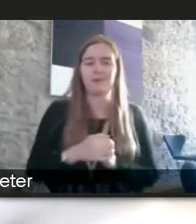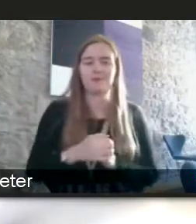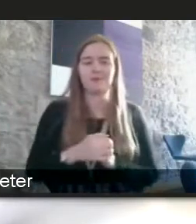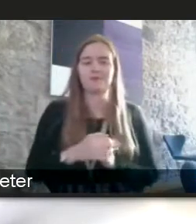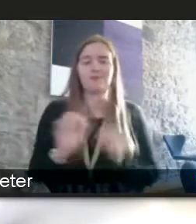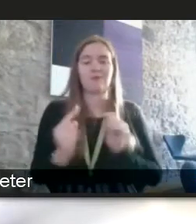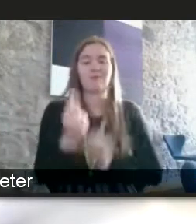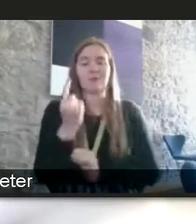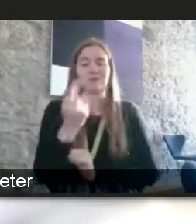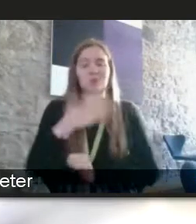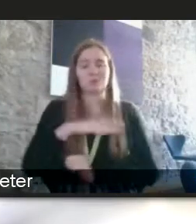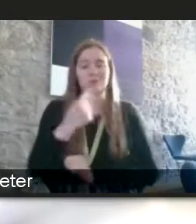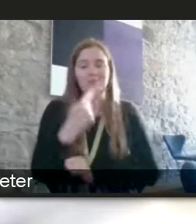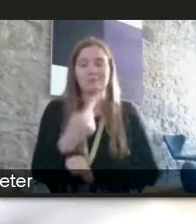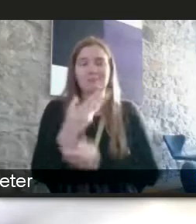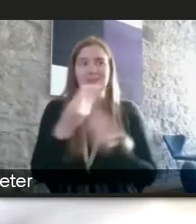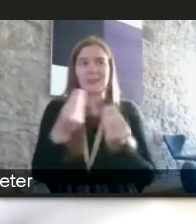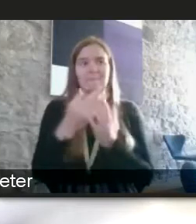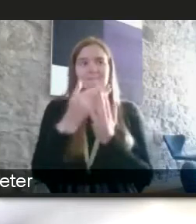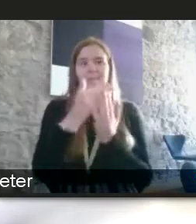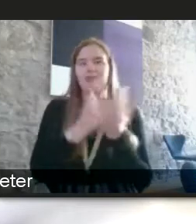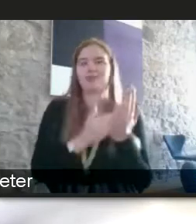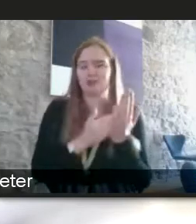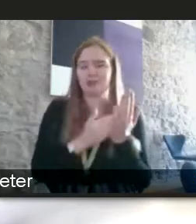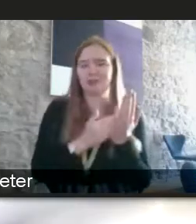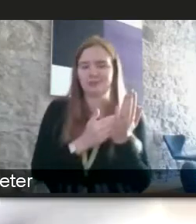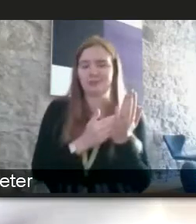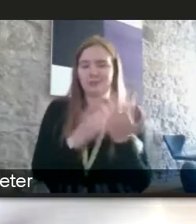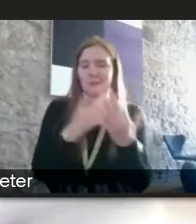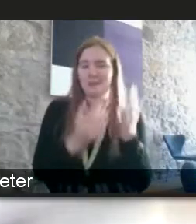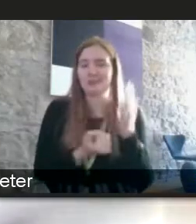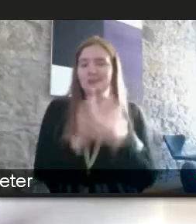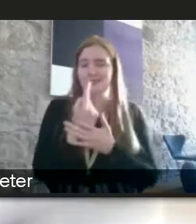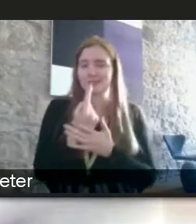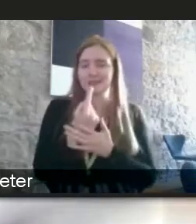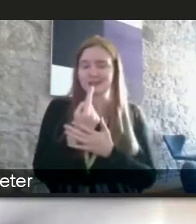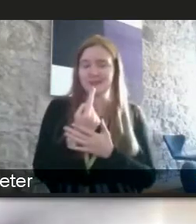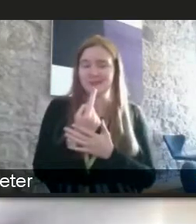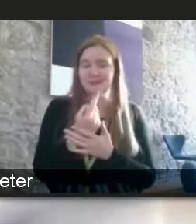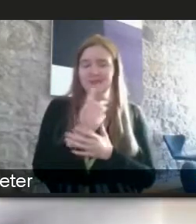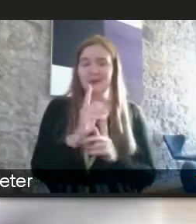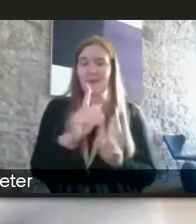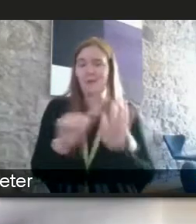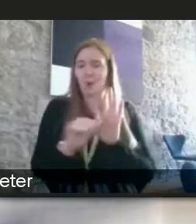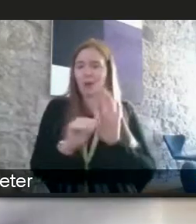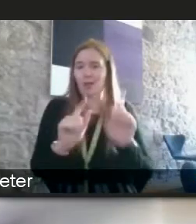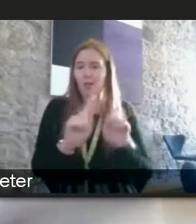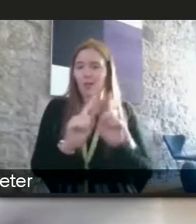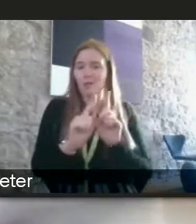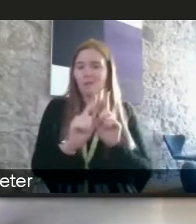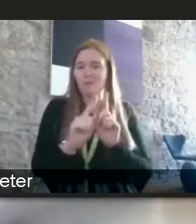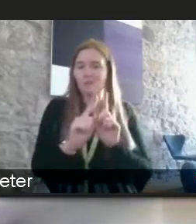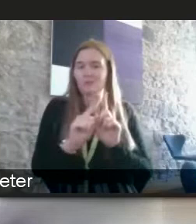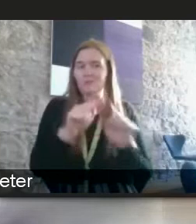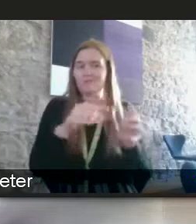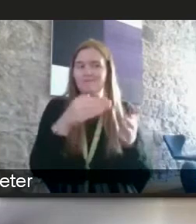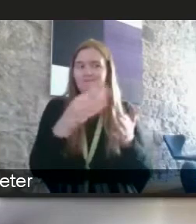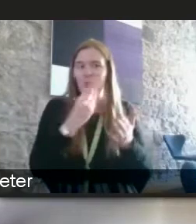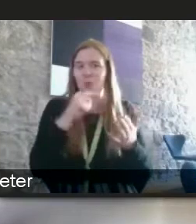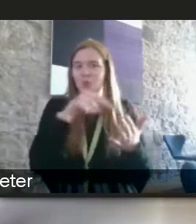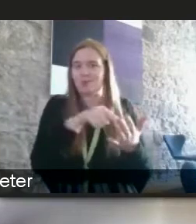would say some of the legislation exists the problem is it's not being implemented